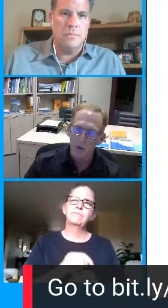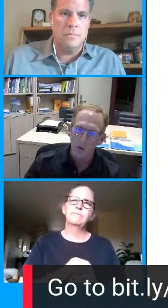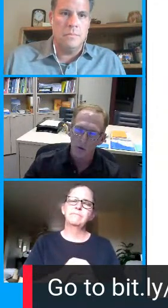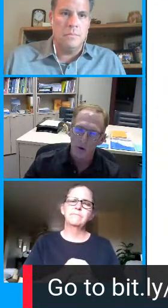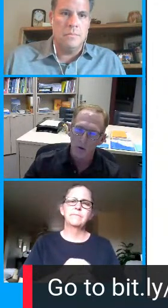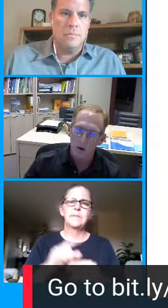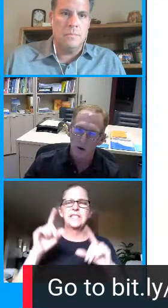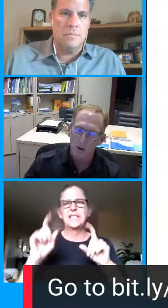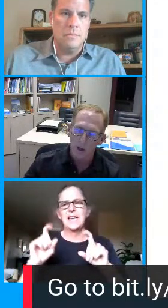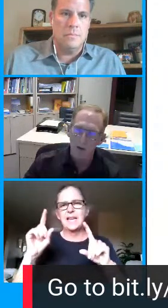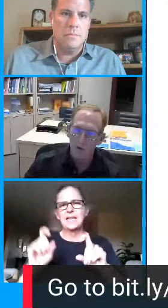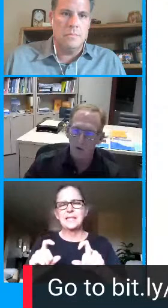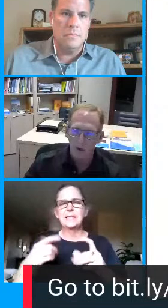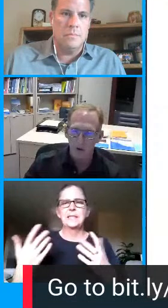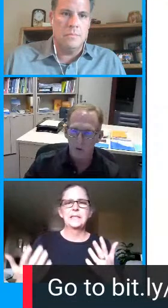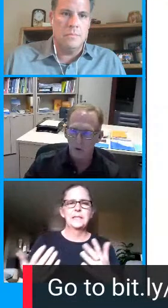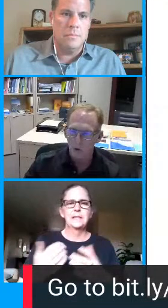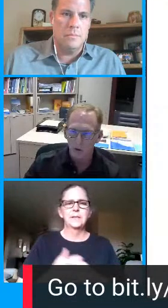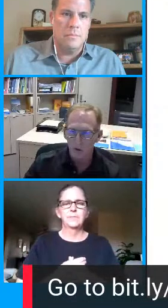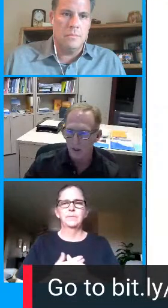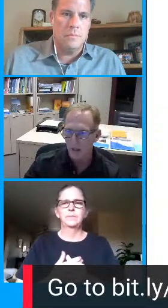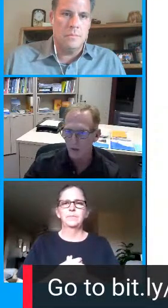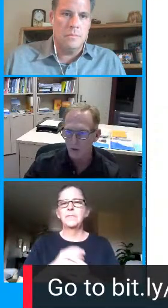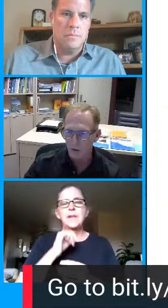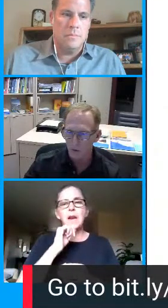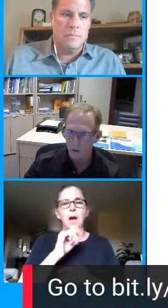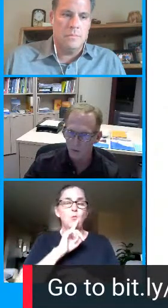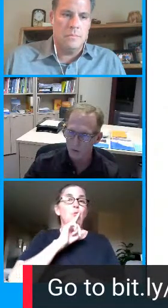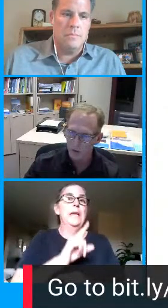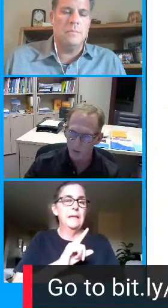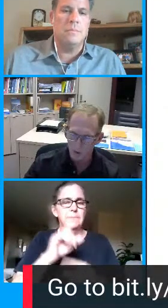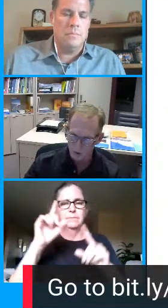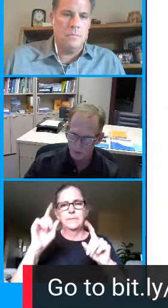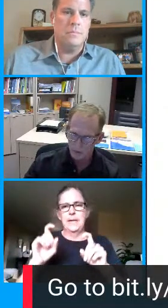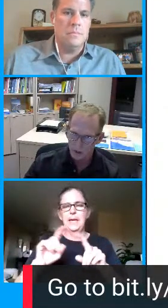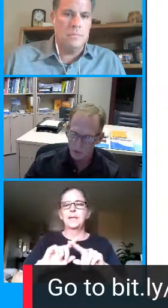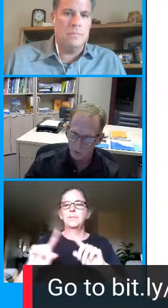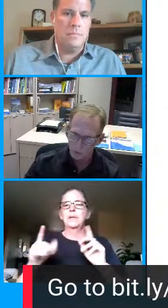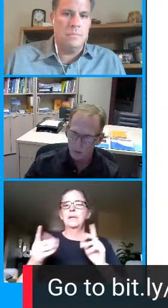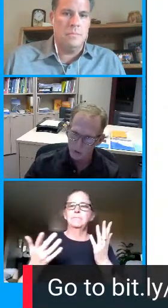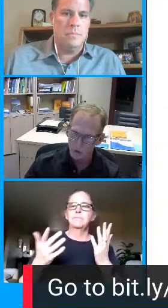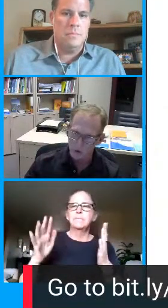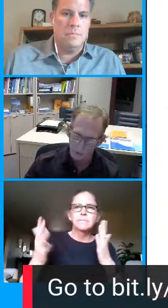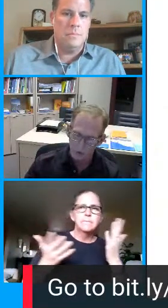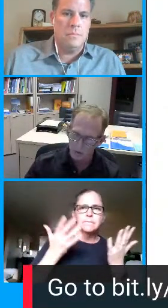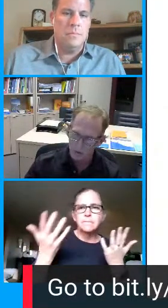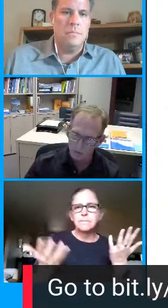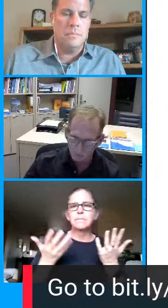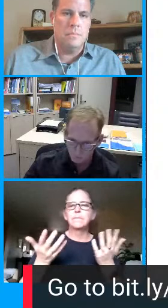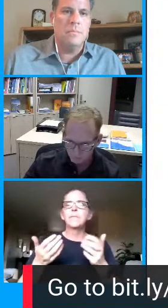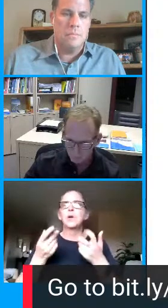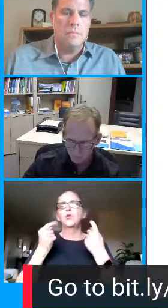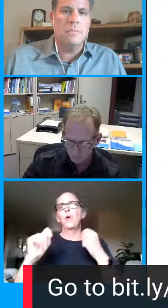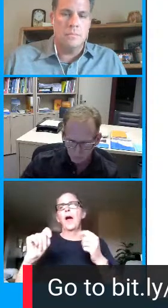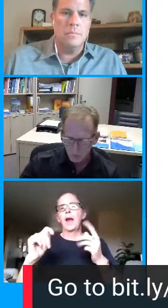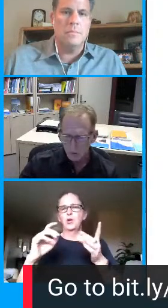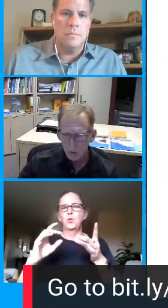we put in place through our our live instruction where students connect and can still feel that those relationships are there